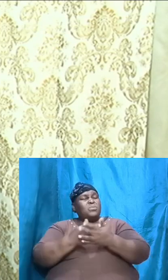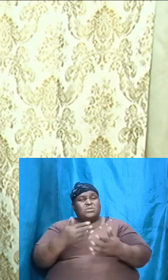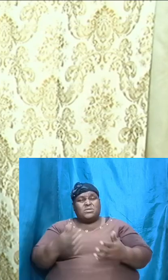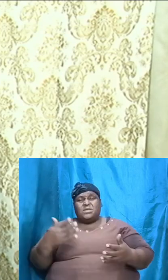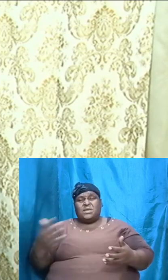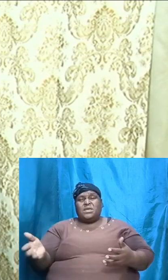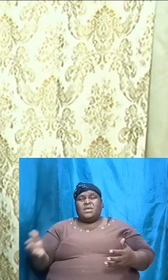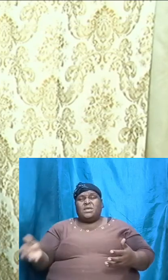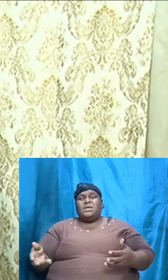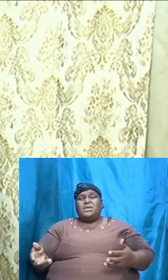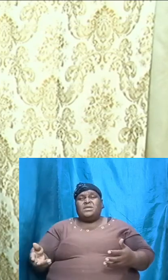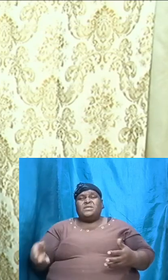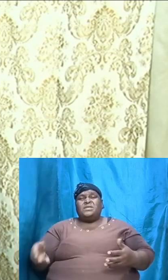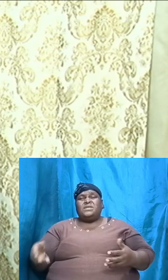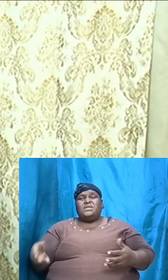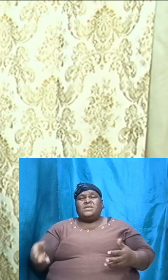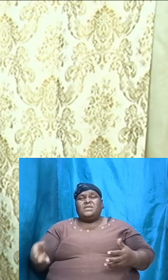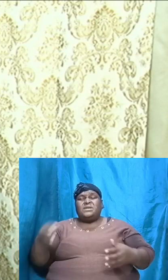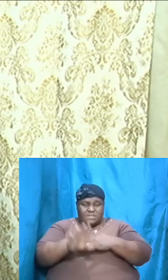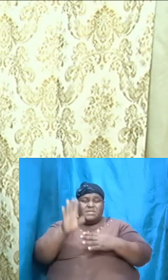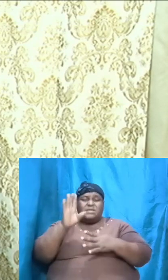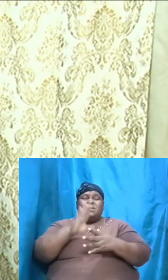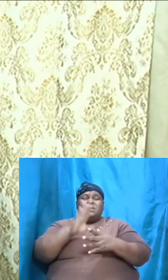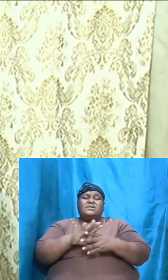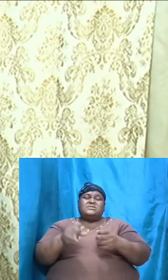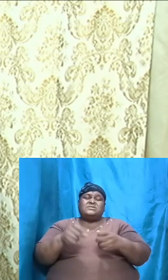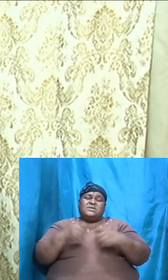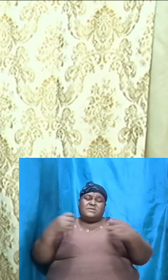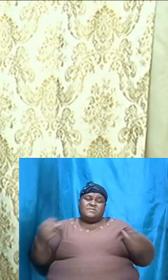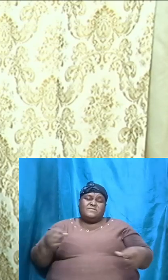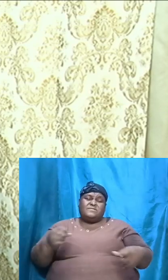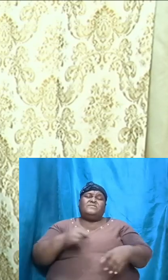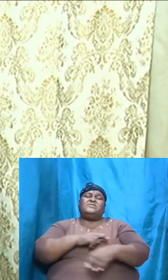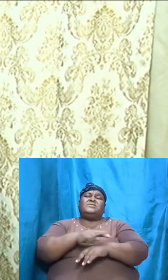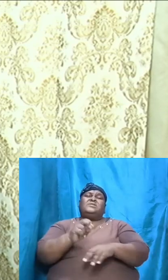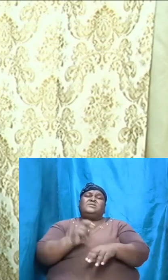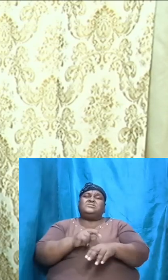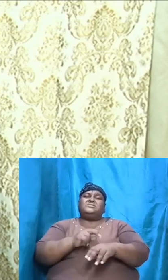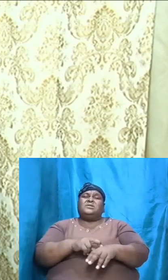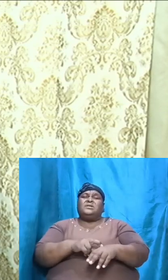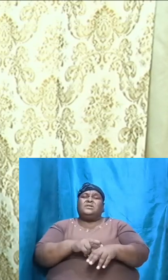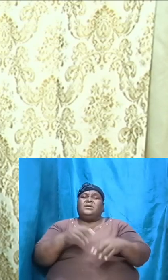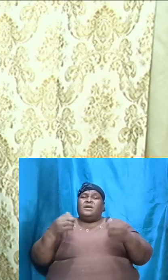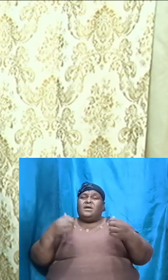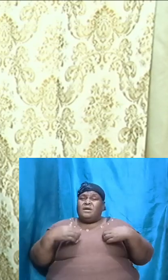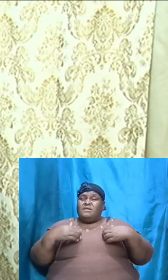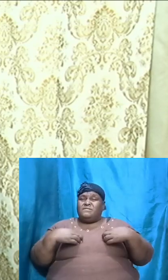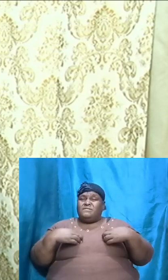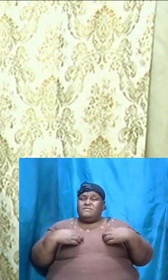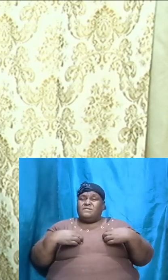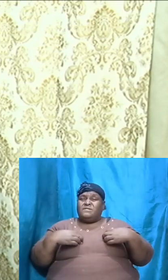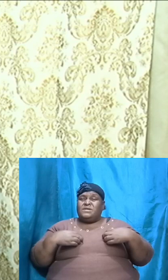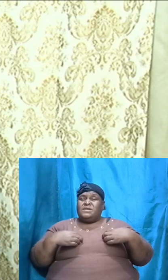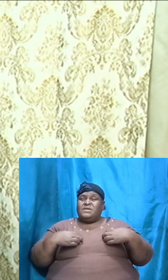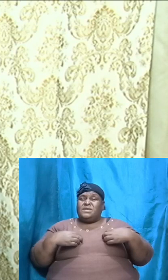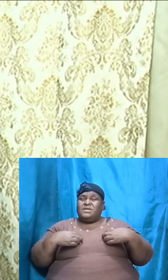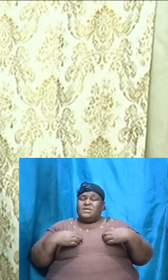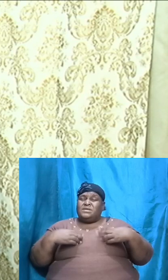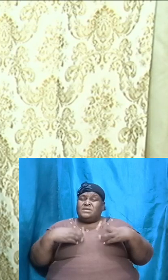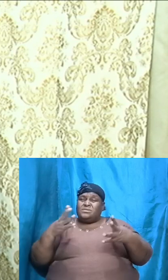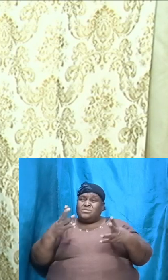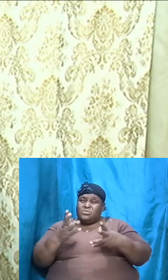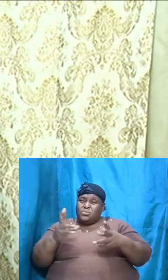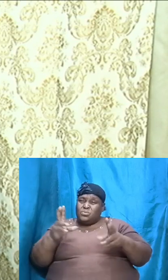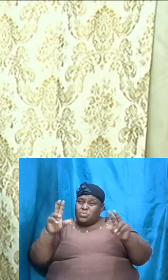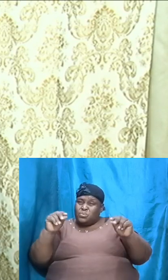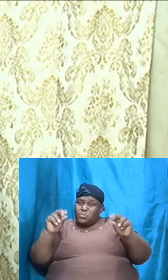that lies in this flesh. It has a tendency to gravitate to the things that are decaying, the things